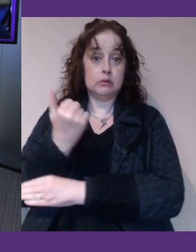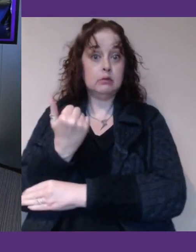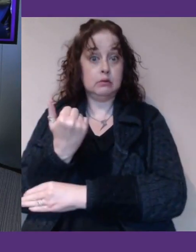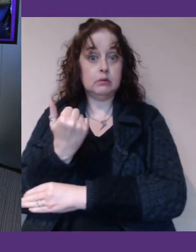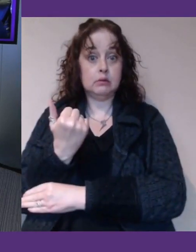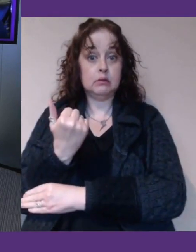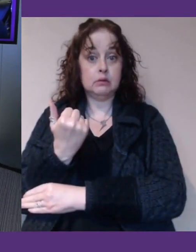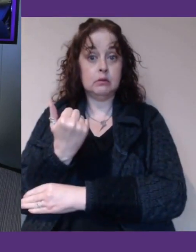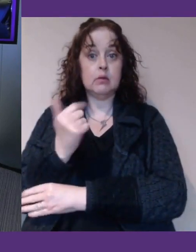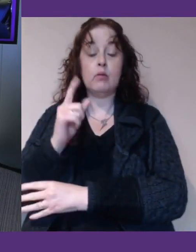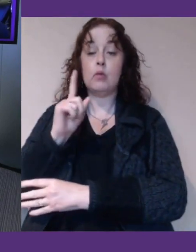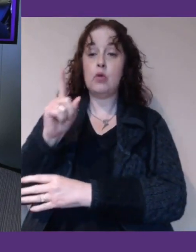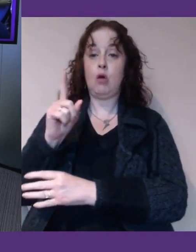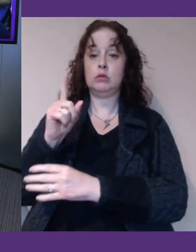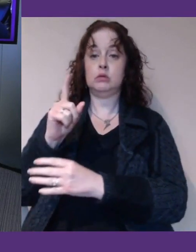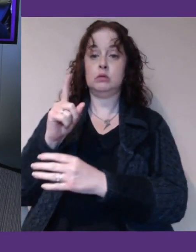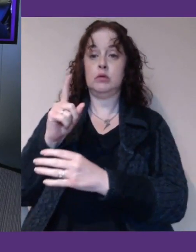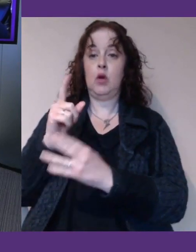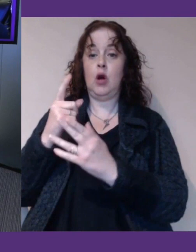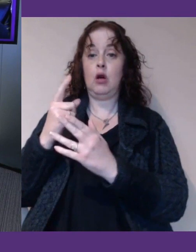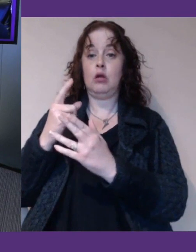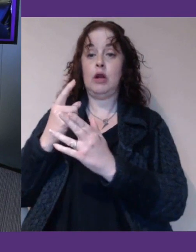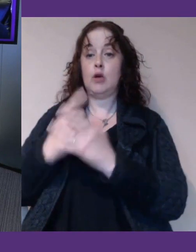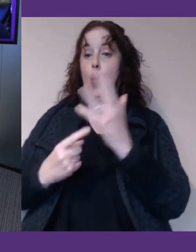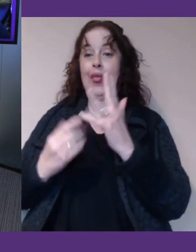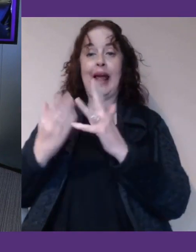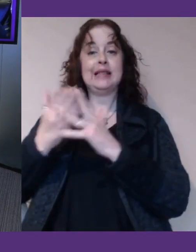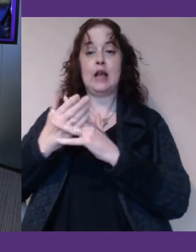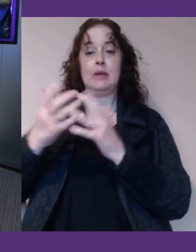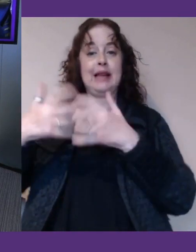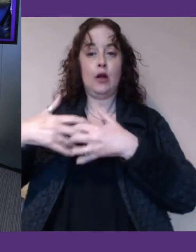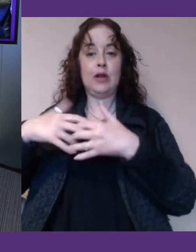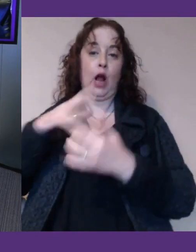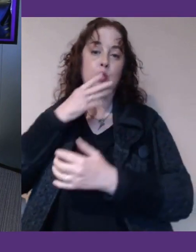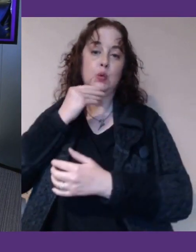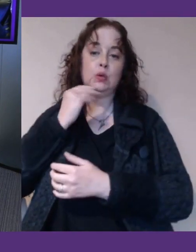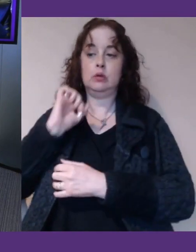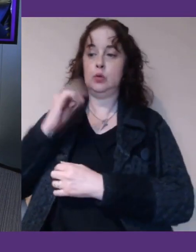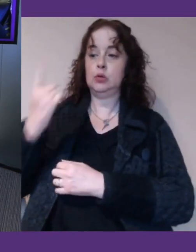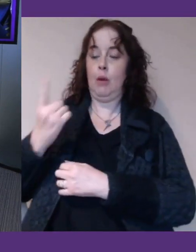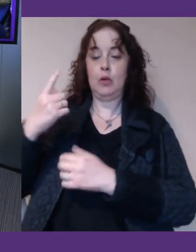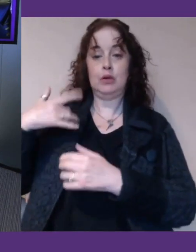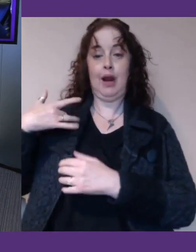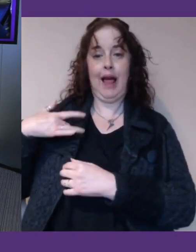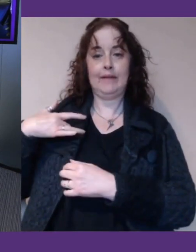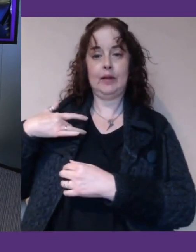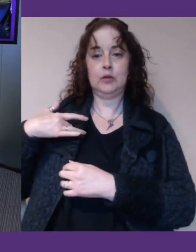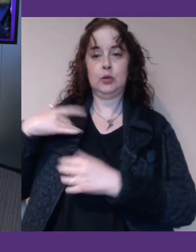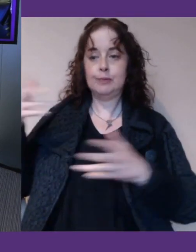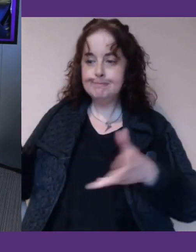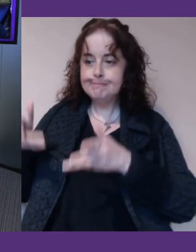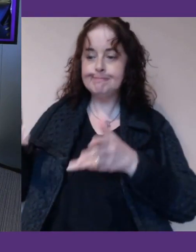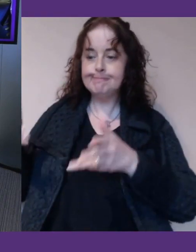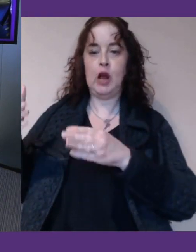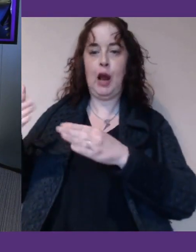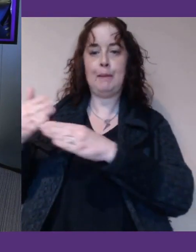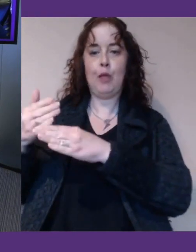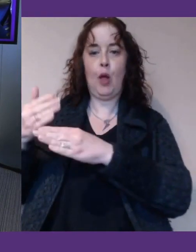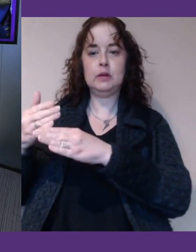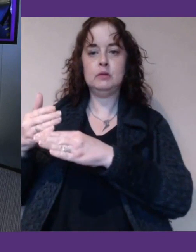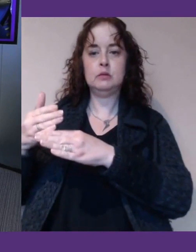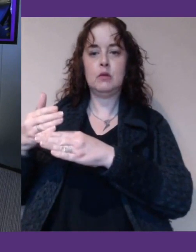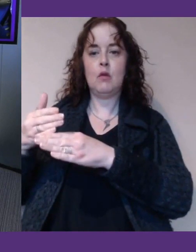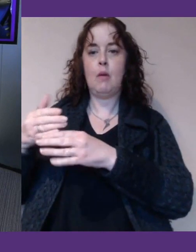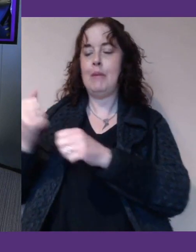the only form of accessible technology that can be implemented into somebody's life to boost their employment or to make it easier for them to go back to work